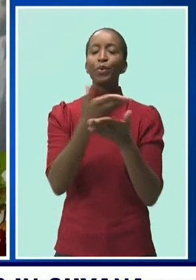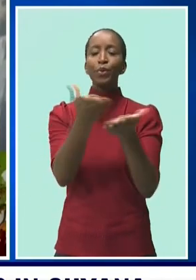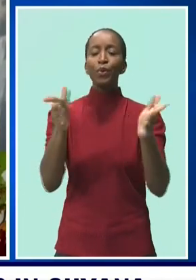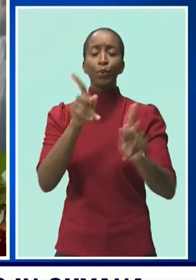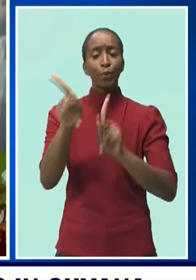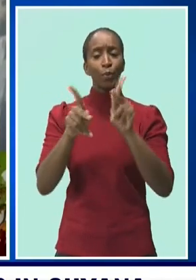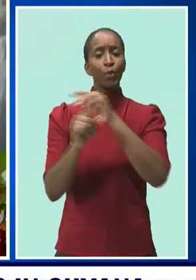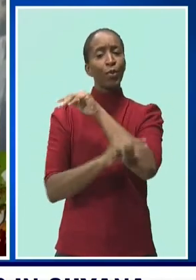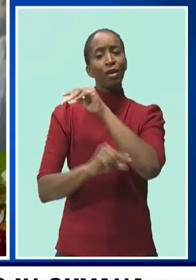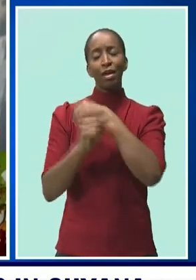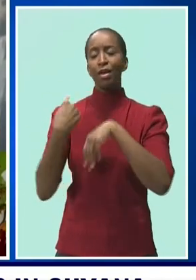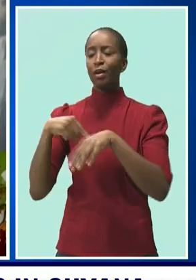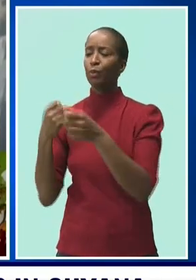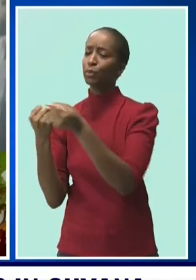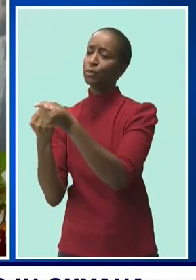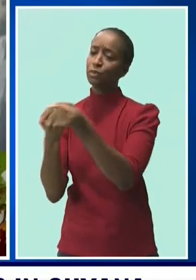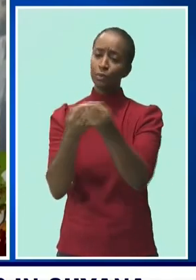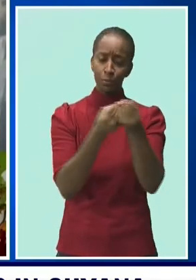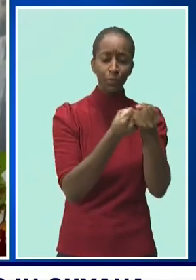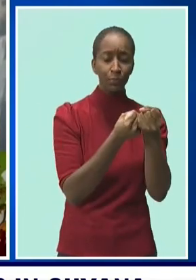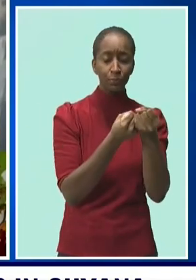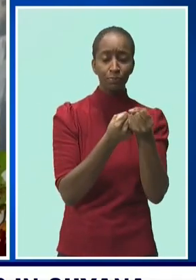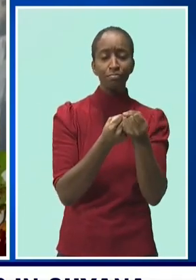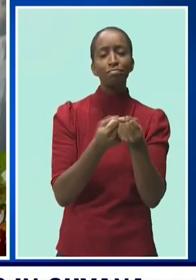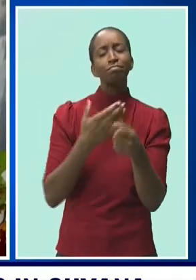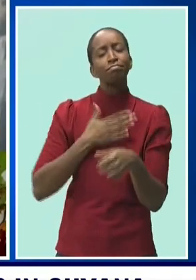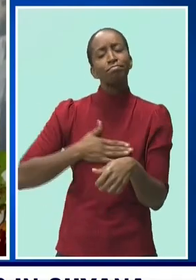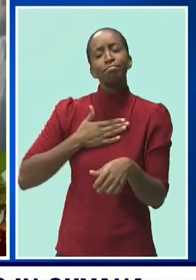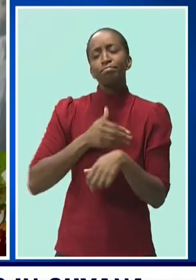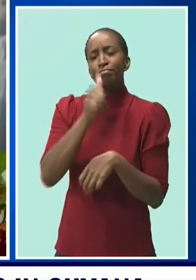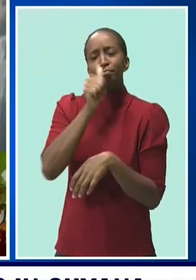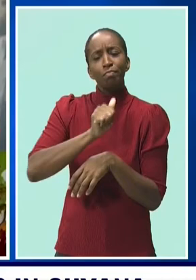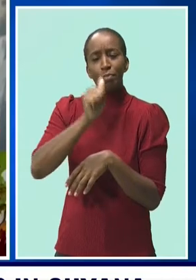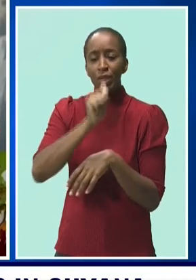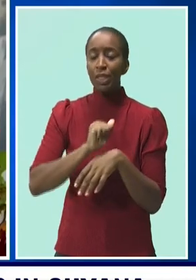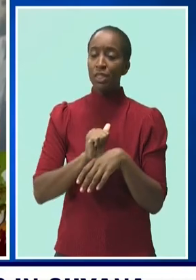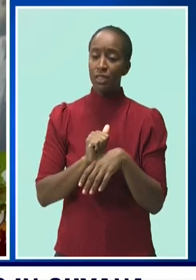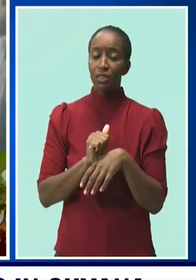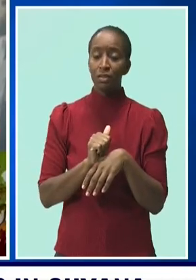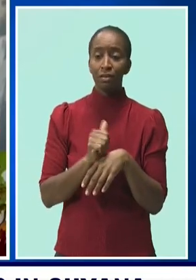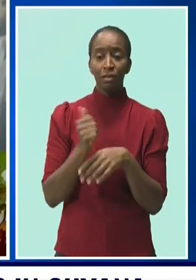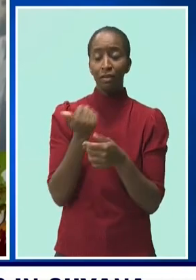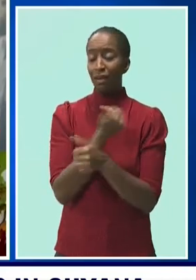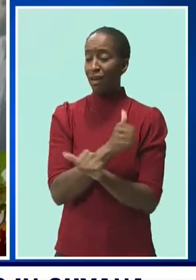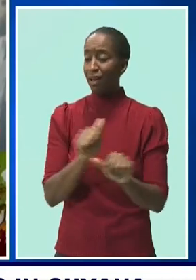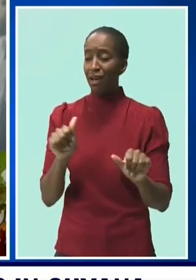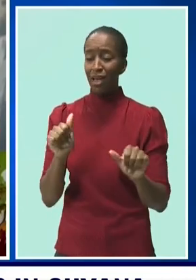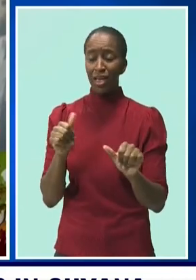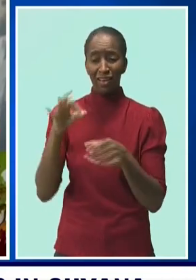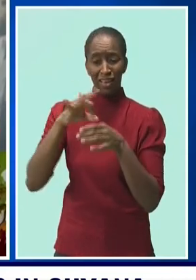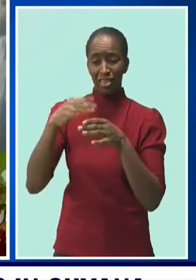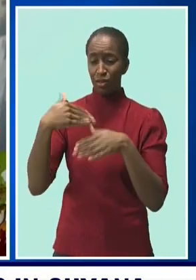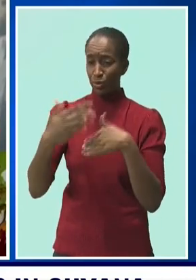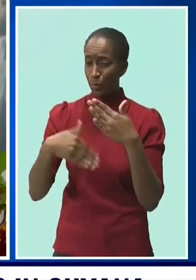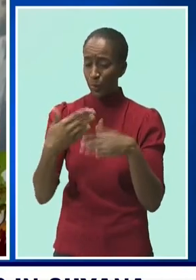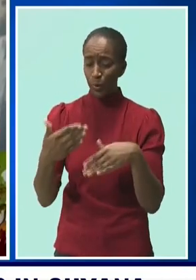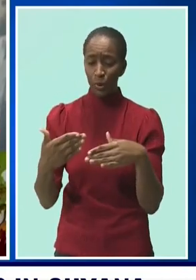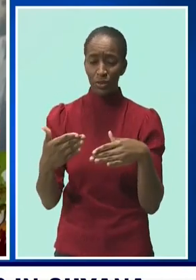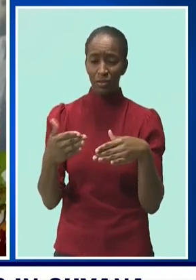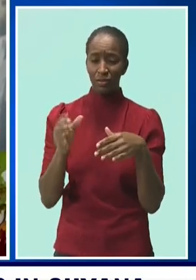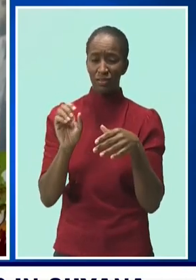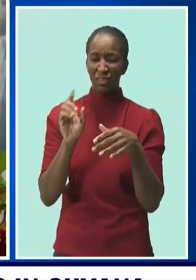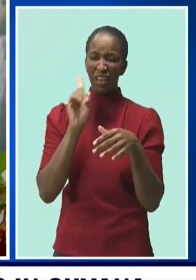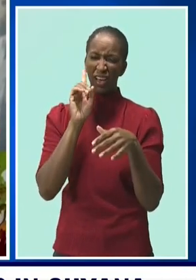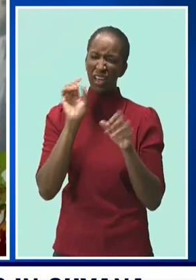and that you be committed to the fact that no electoral process can replace the life of any Guyanese, or